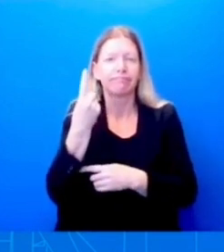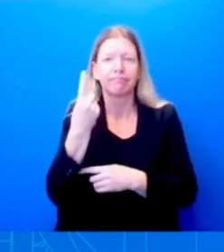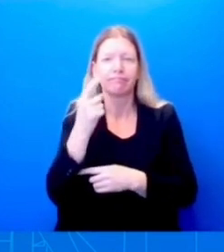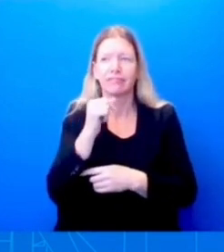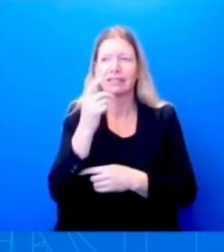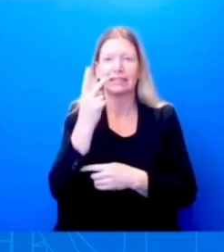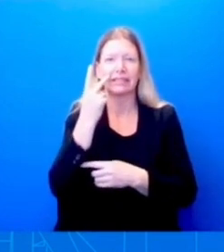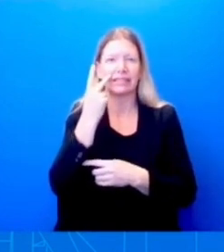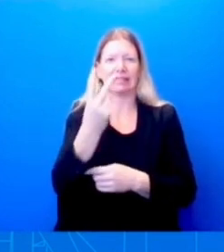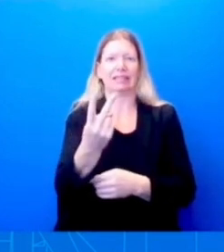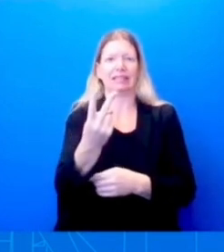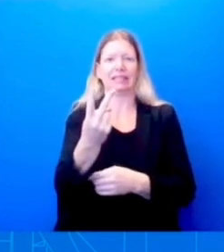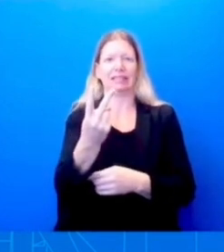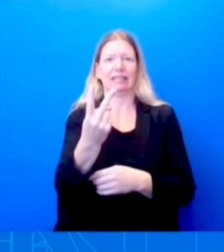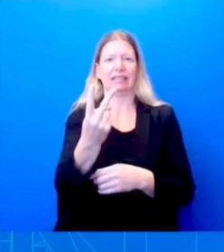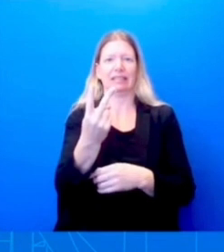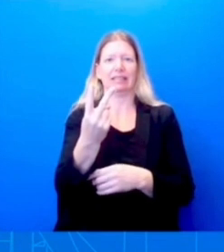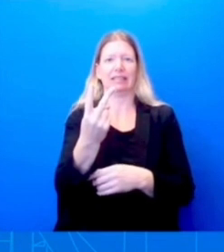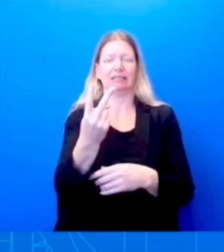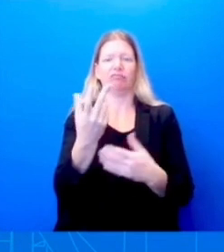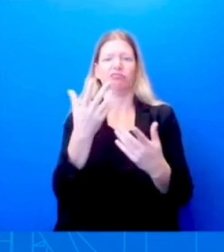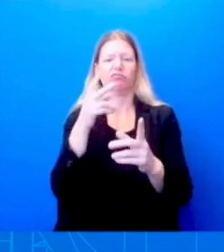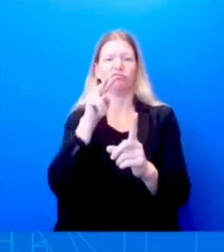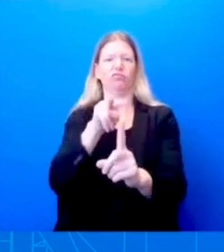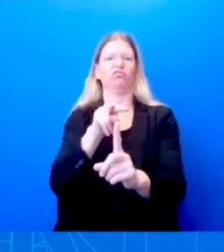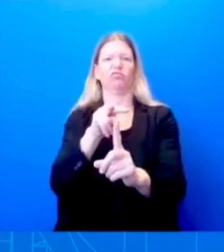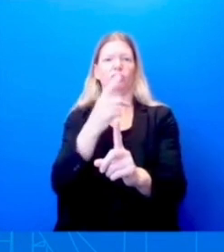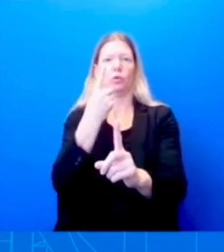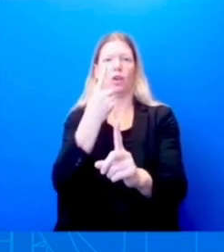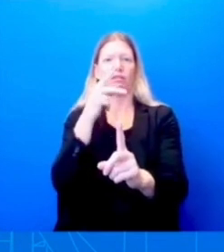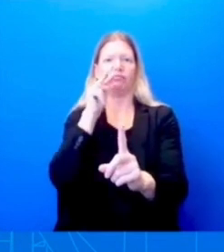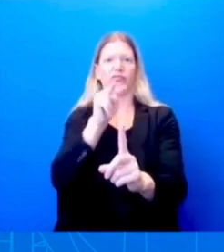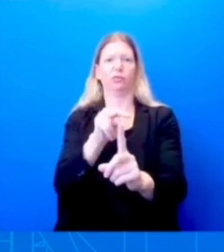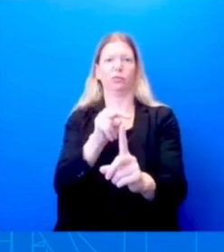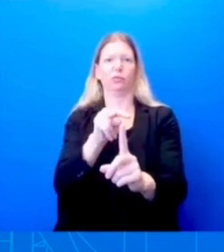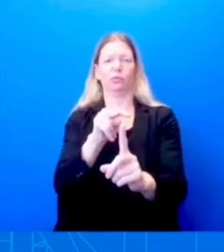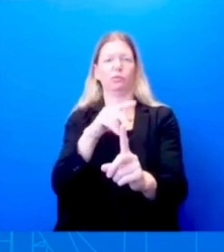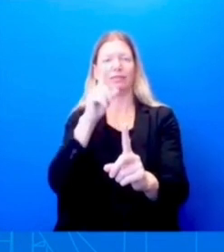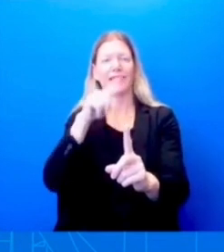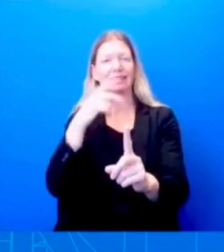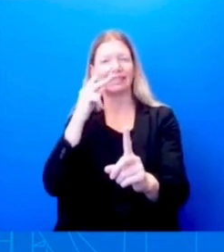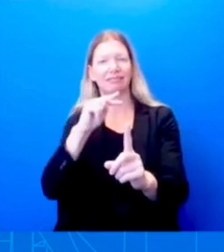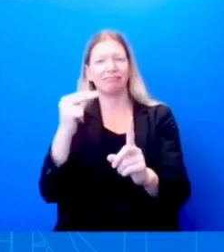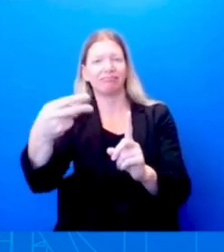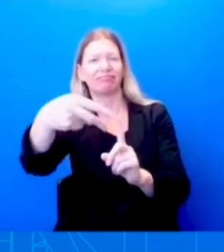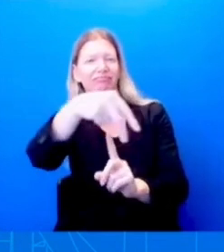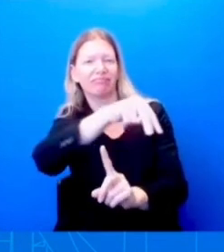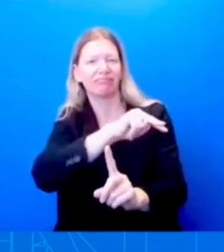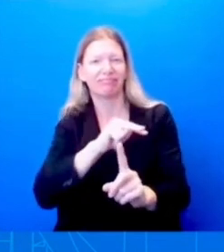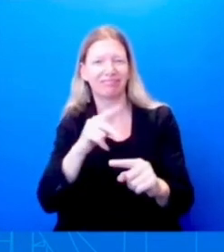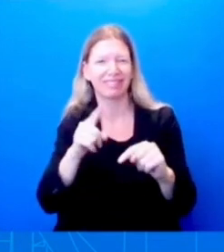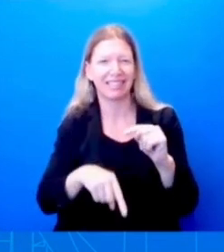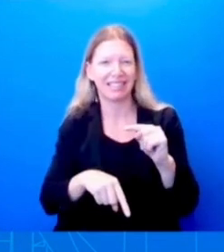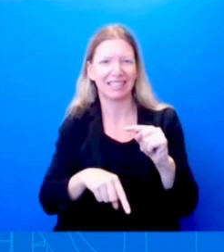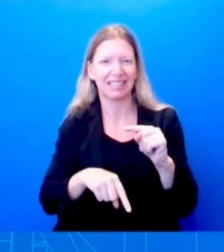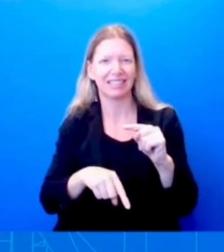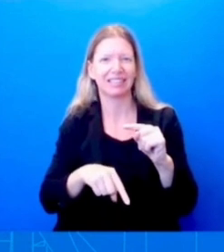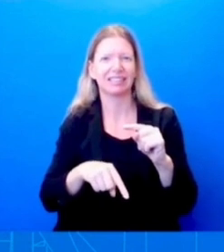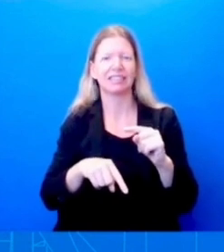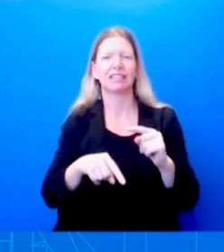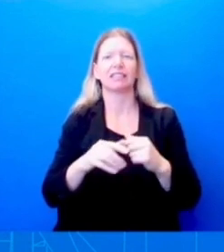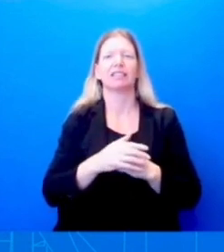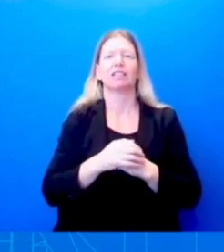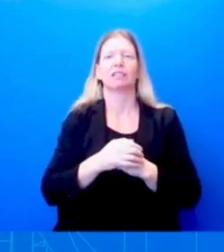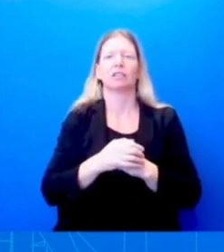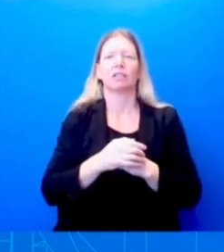history is not necessarily one of those things. But if you do see these things philosophically differently, it's important to know, however,